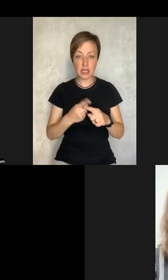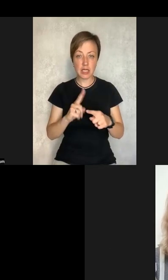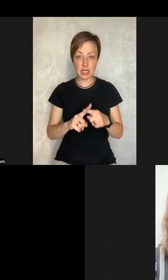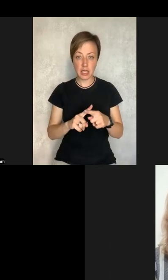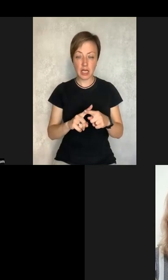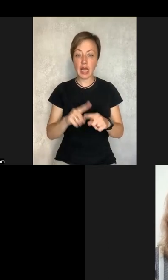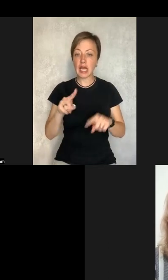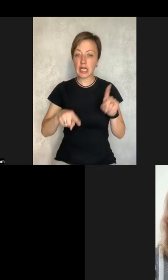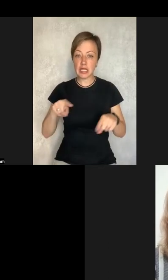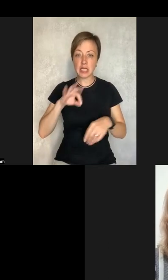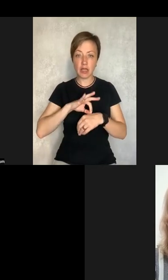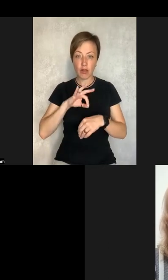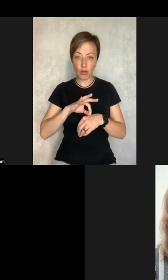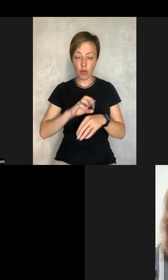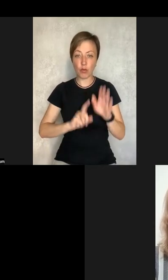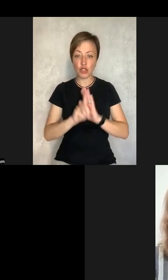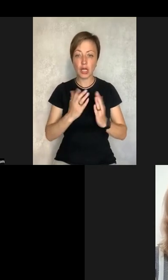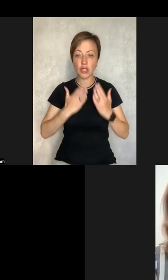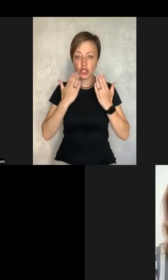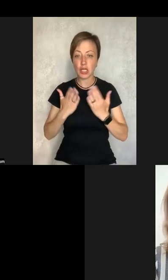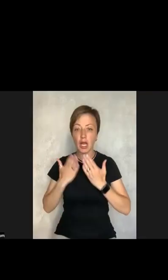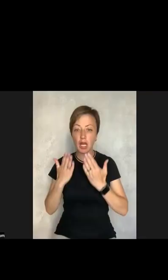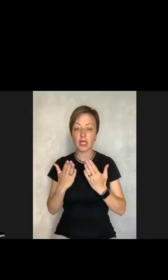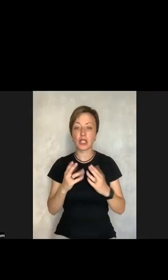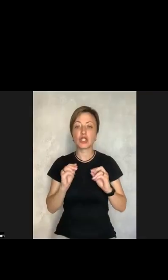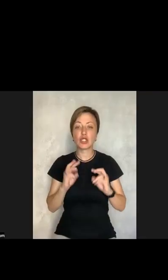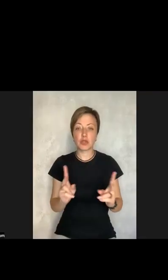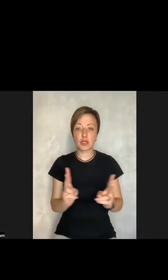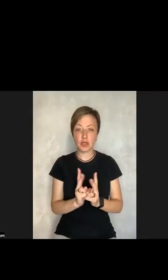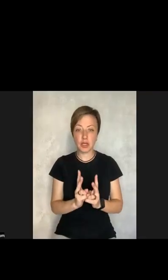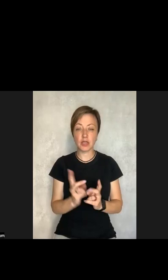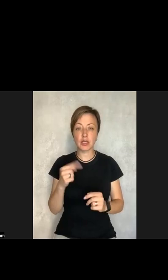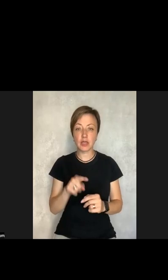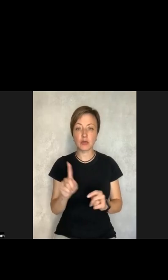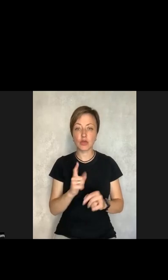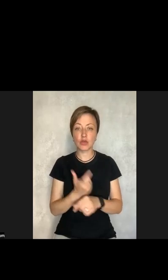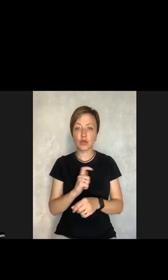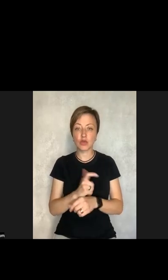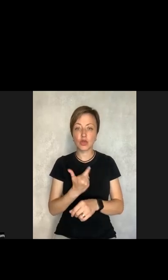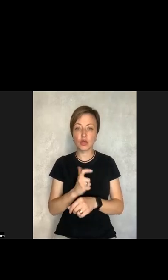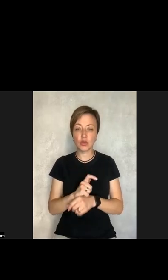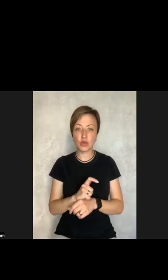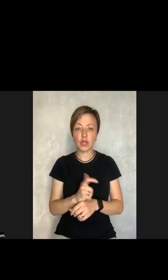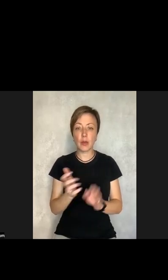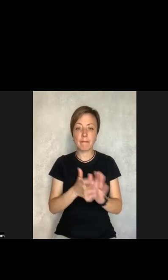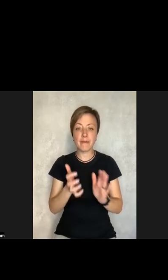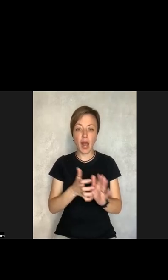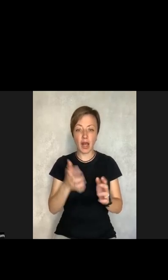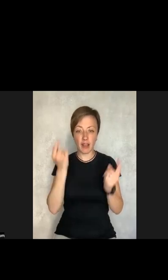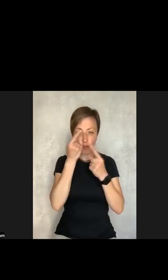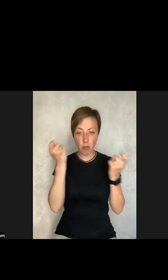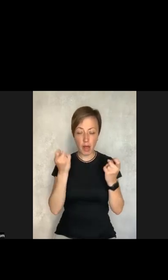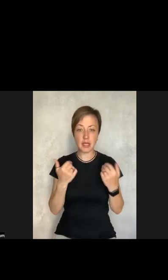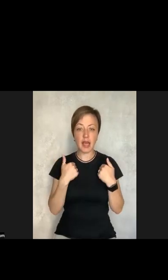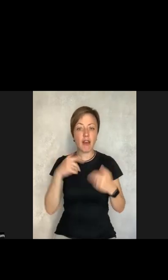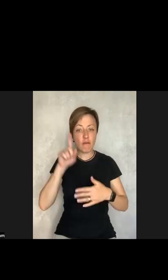diagnosis, it is a rare disease, we started reading around. So what we faced is that there is a huge